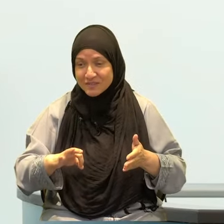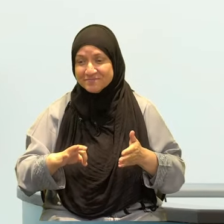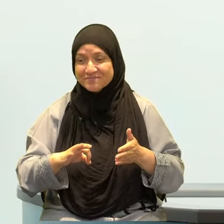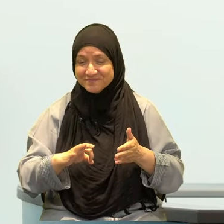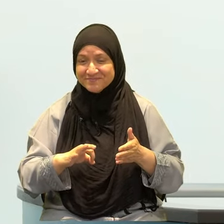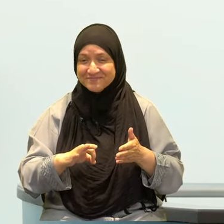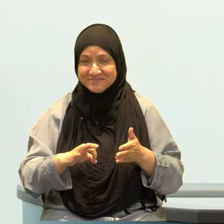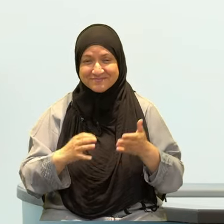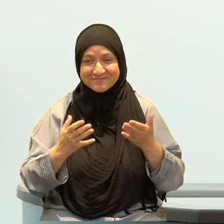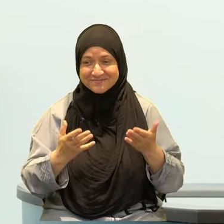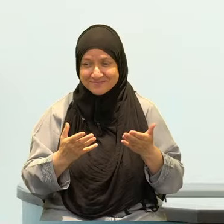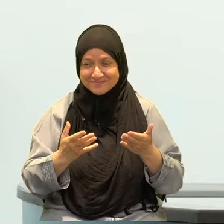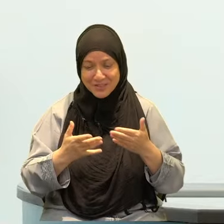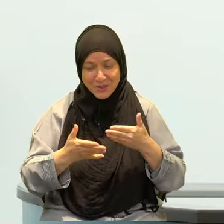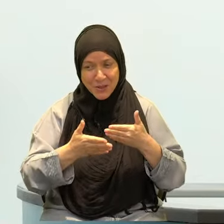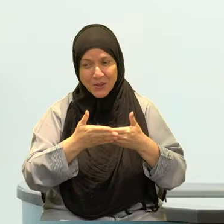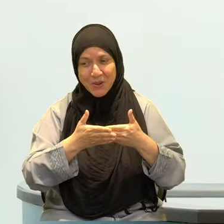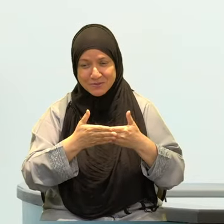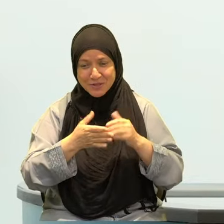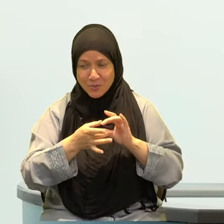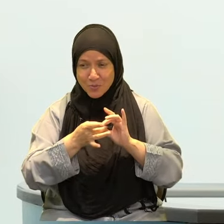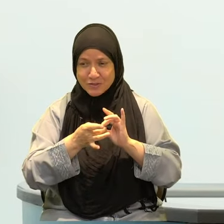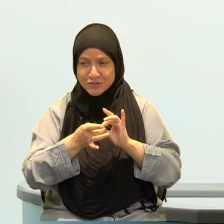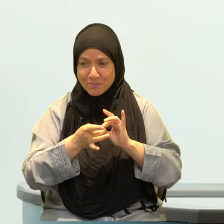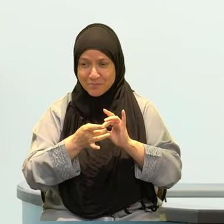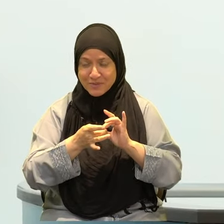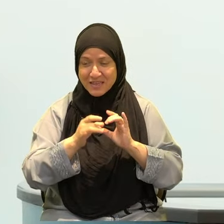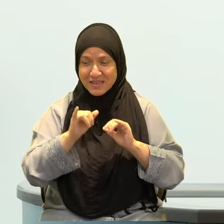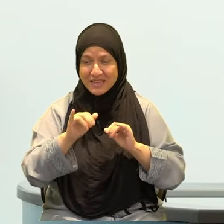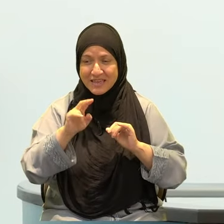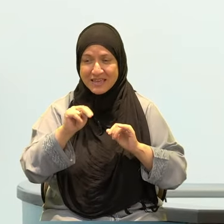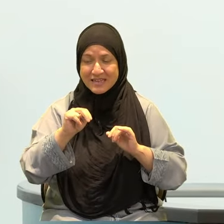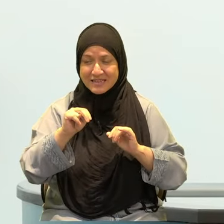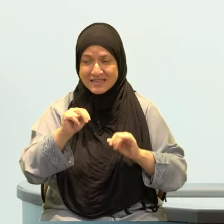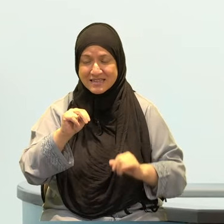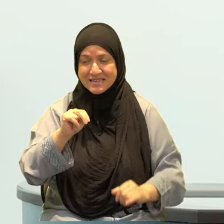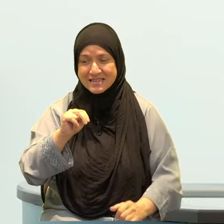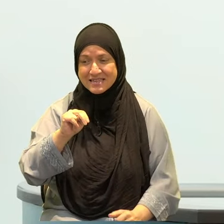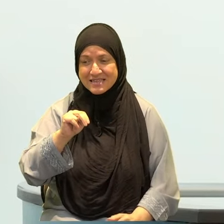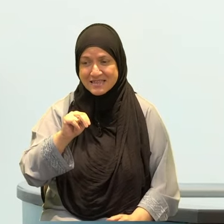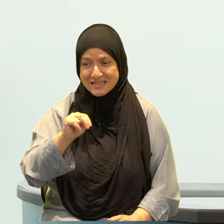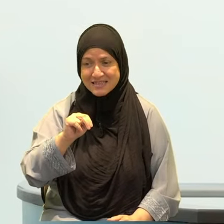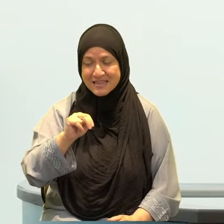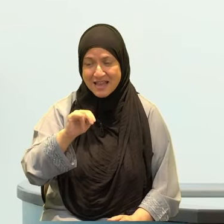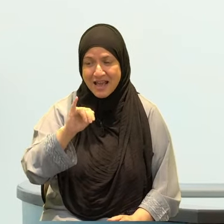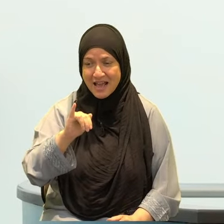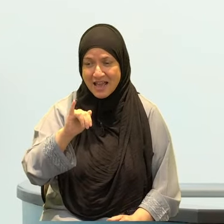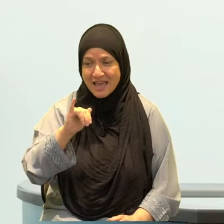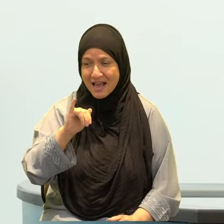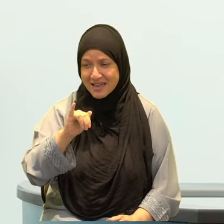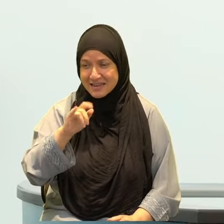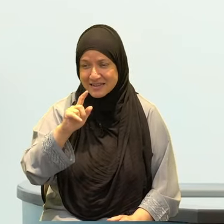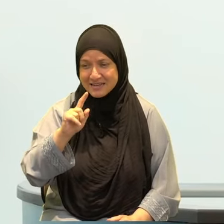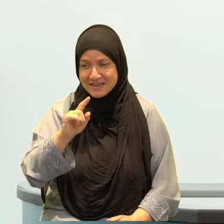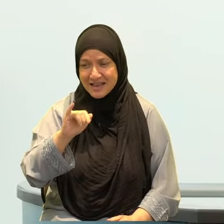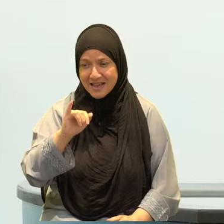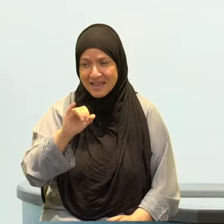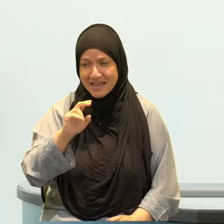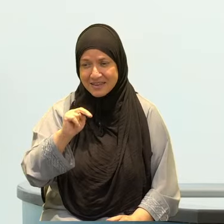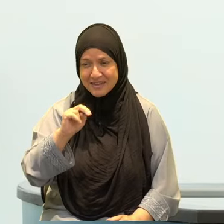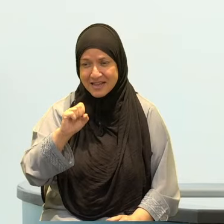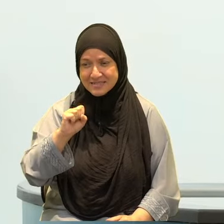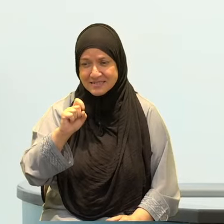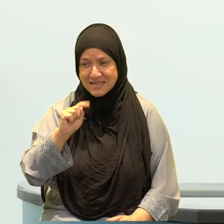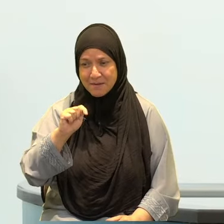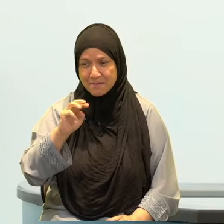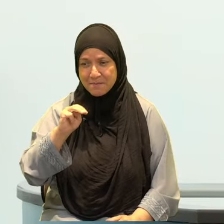ta'ala. And I want you to think about that day after Ramadan, when you eat breakfast on Eid, and how weird your